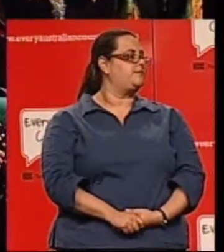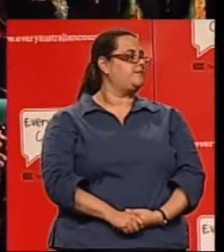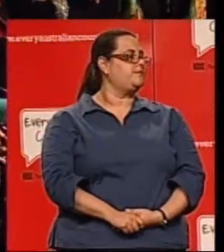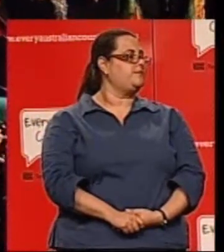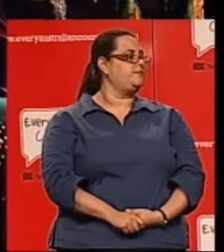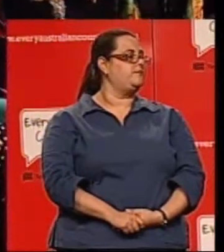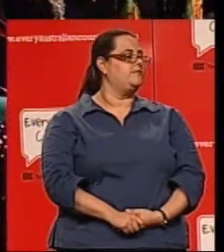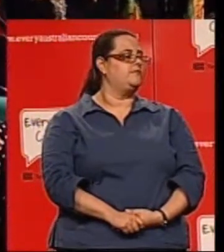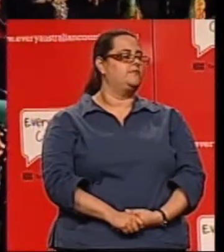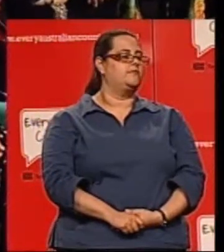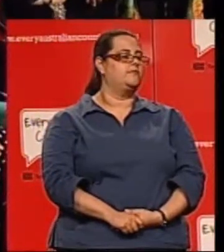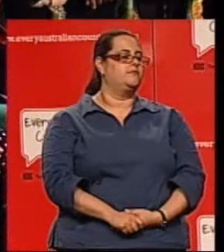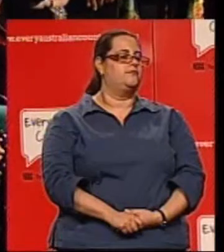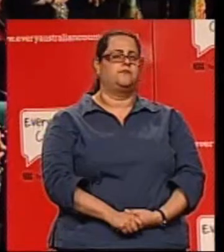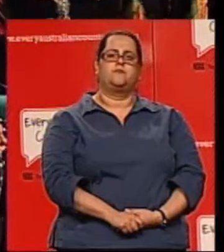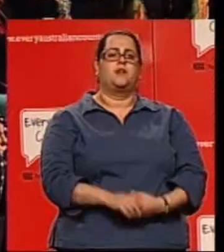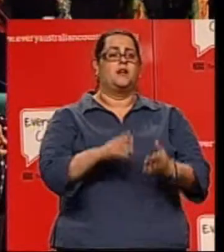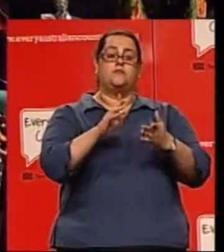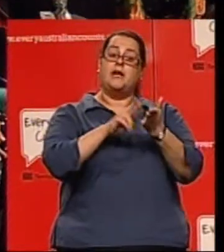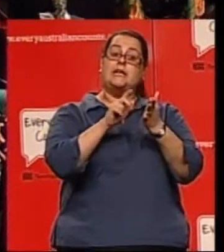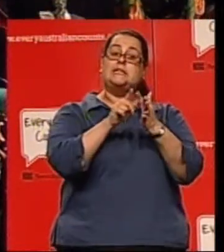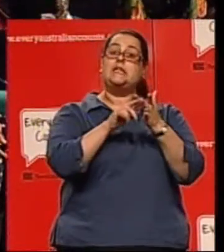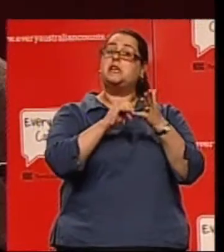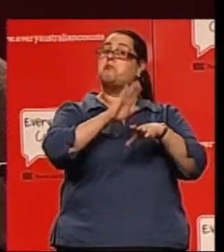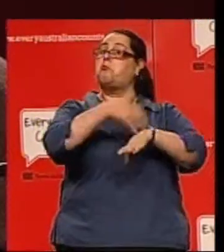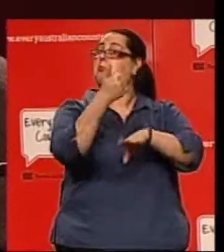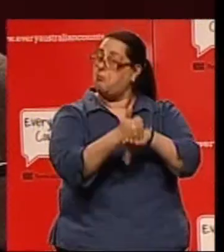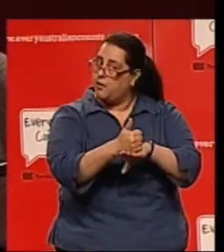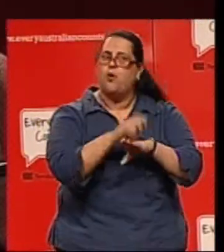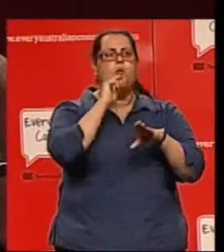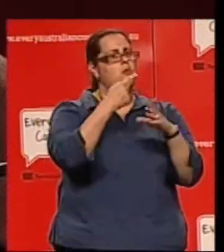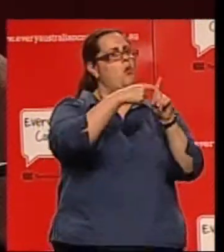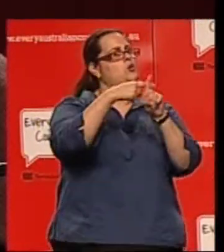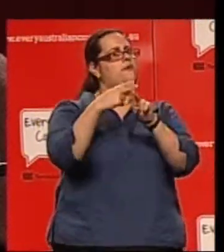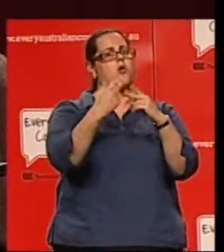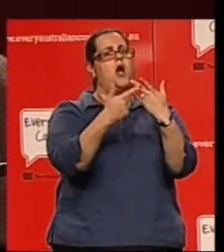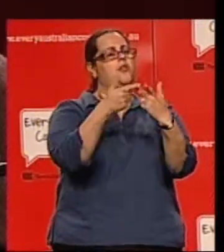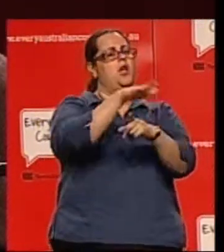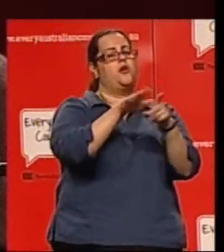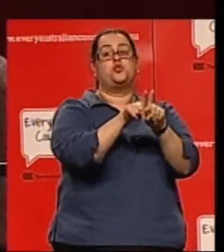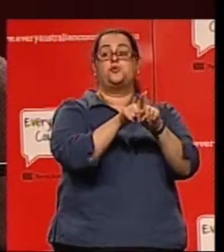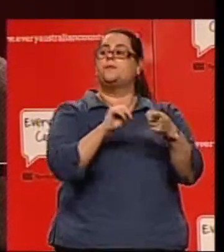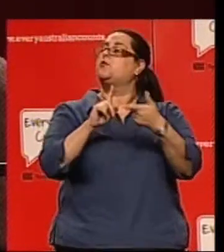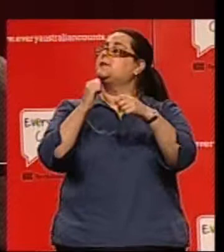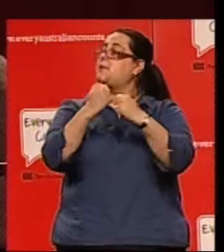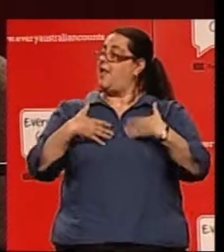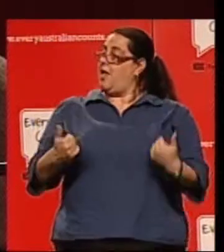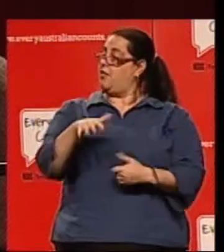There would be many gains across other areas of the economy. For example, in the health system,